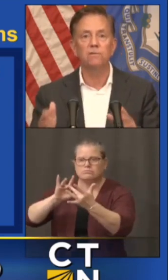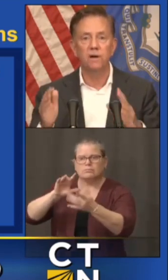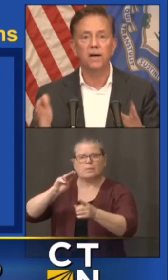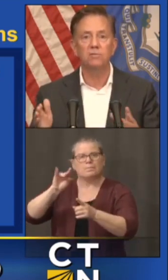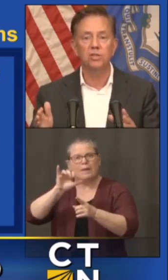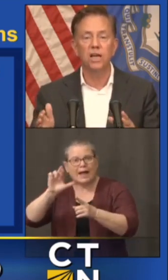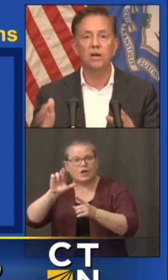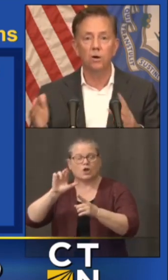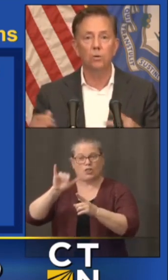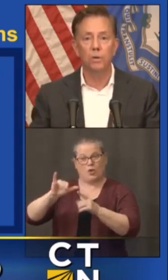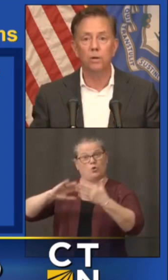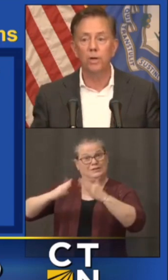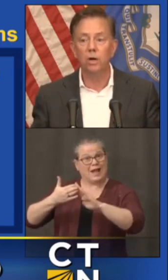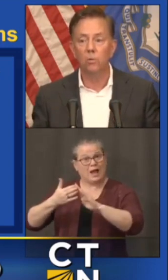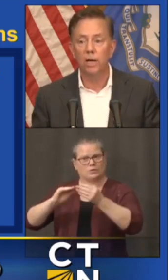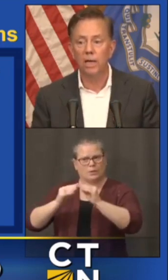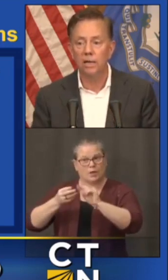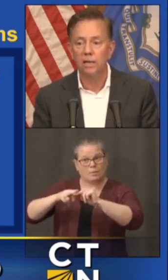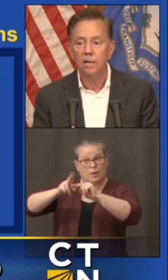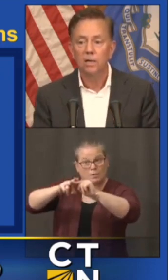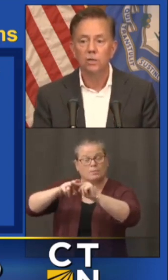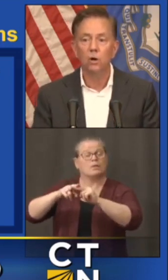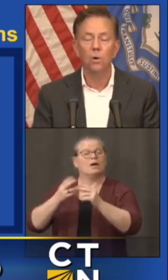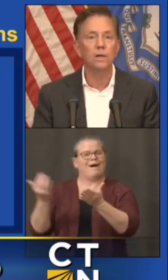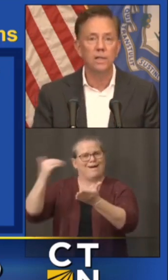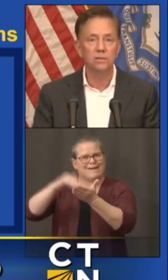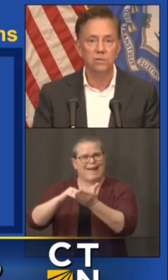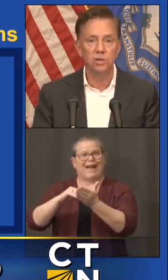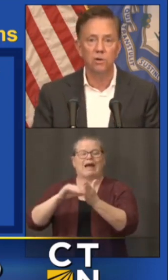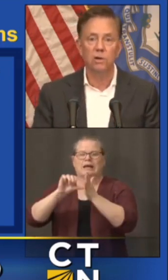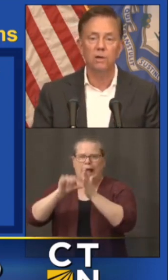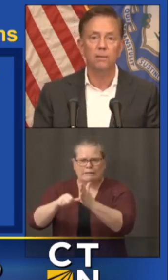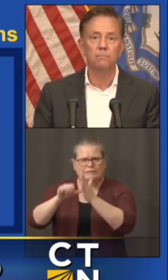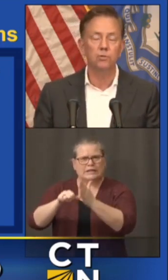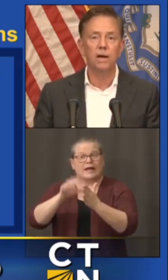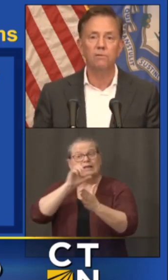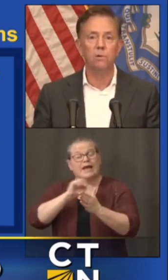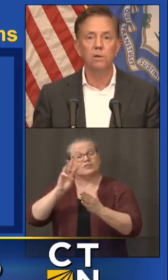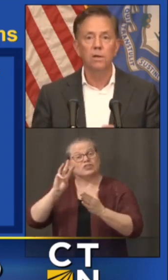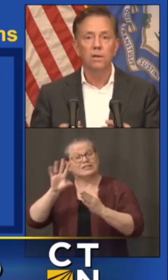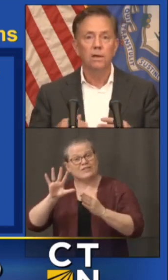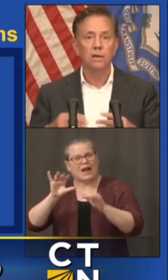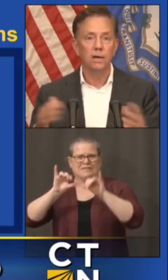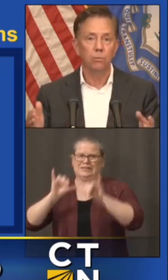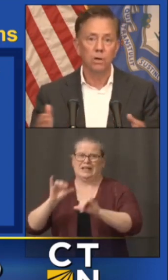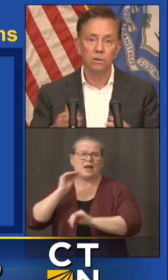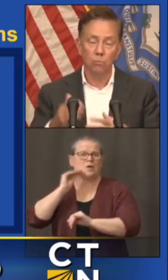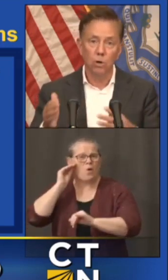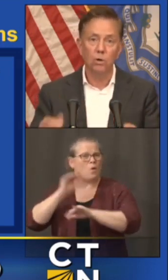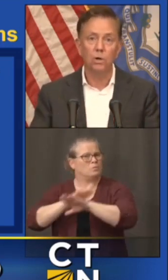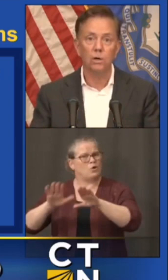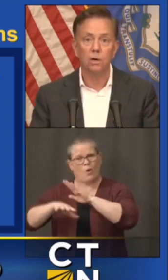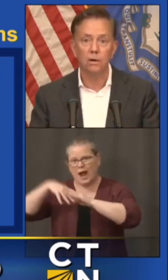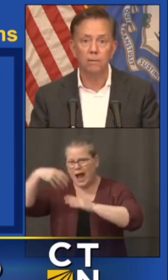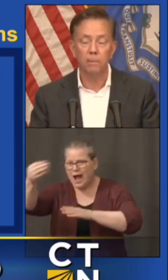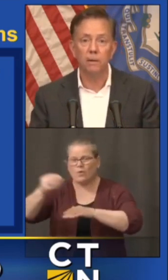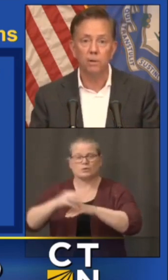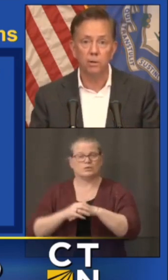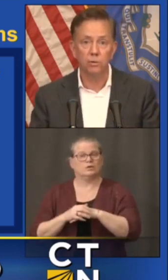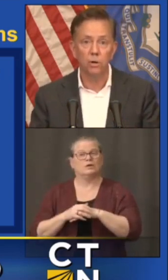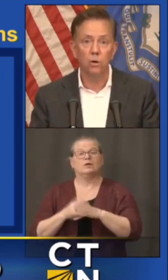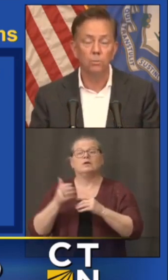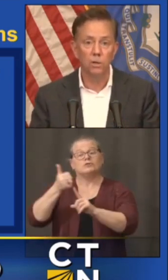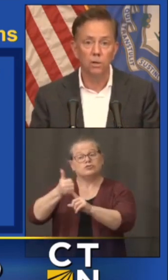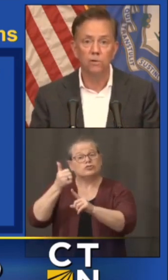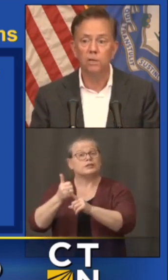you're 65 stay home here we go again no unnecessary travel we're going to work on our be